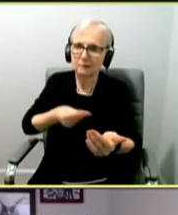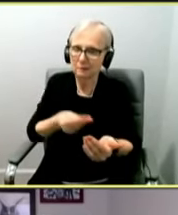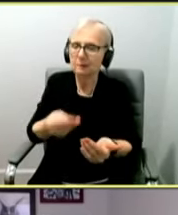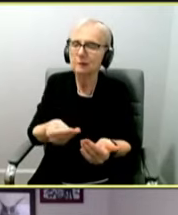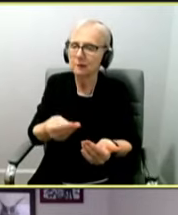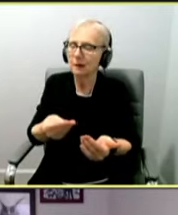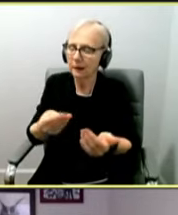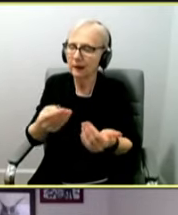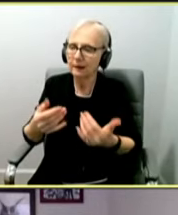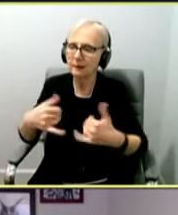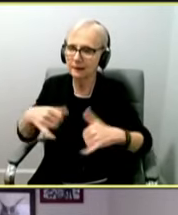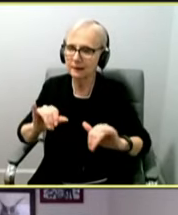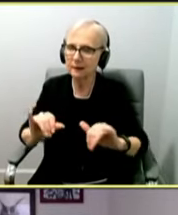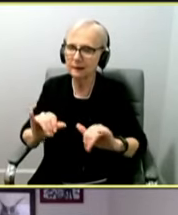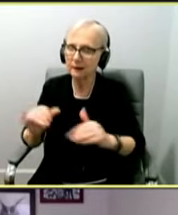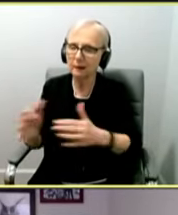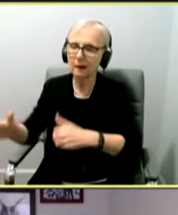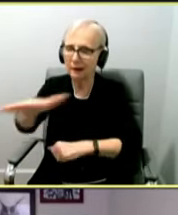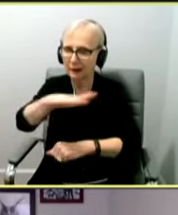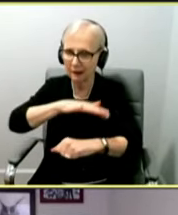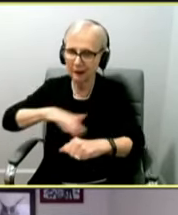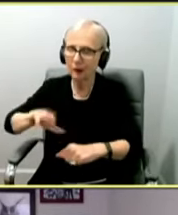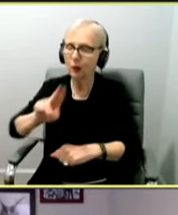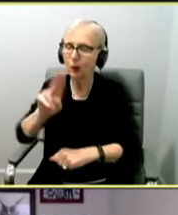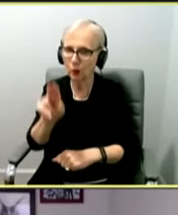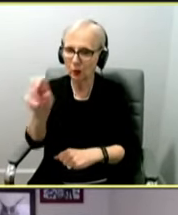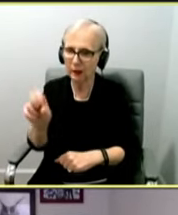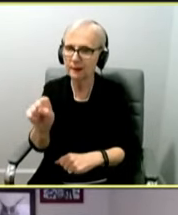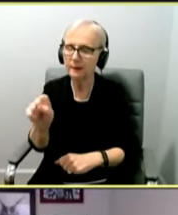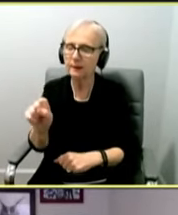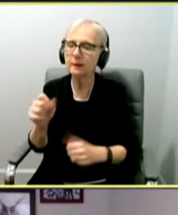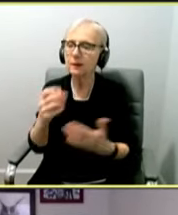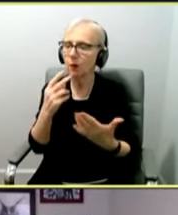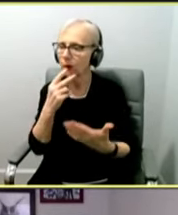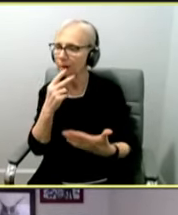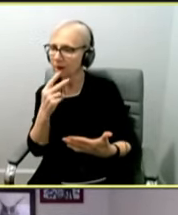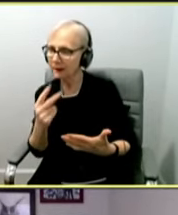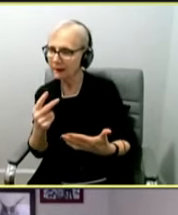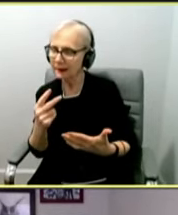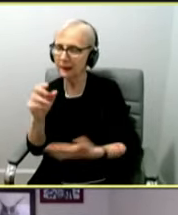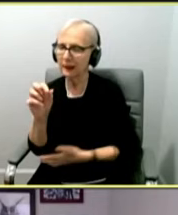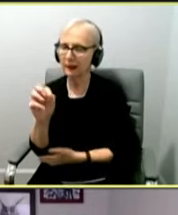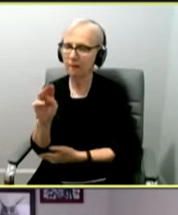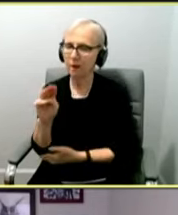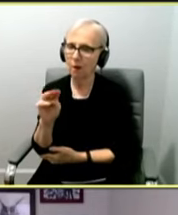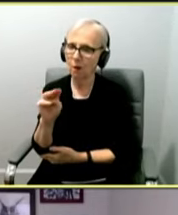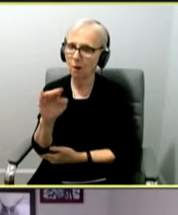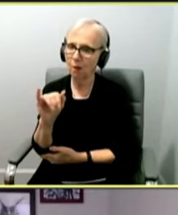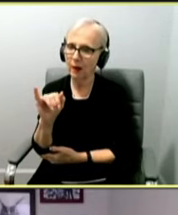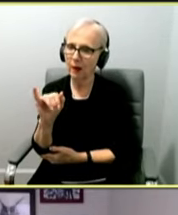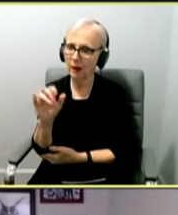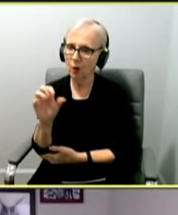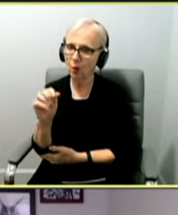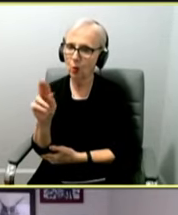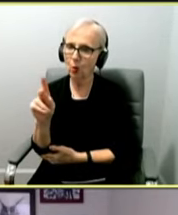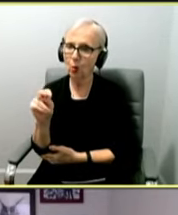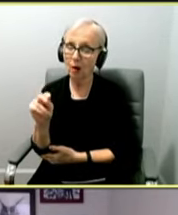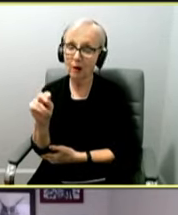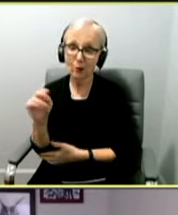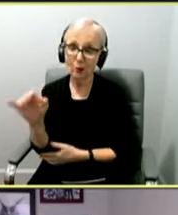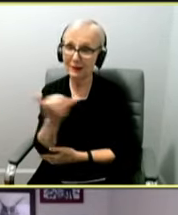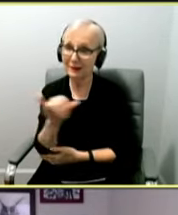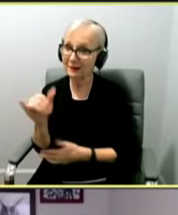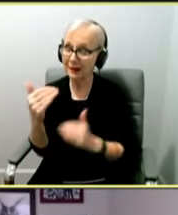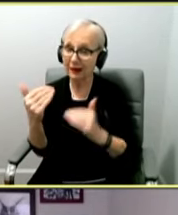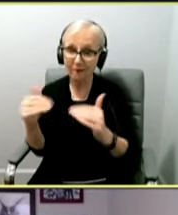U.S. at this point. It remains to be seen if the transmissibility of Omicron will be at the same level as delta.